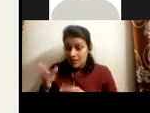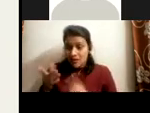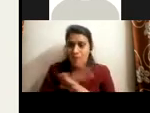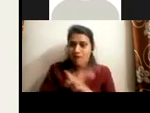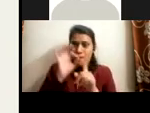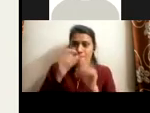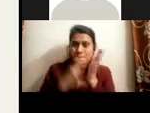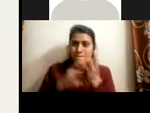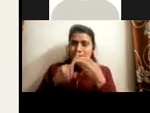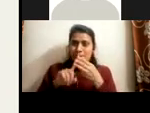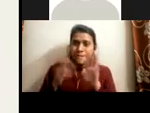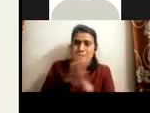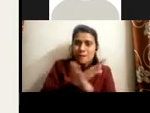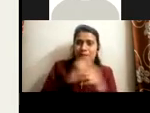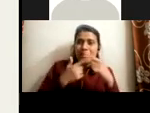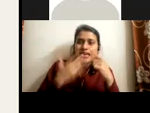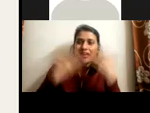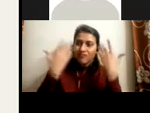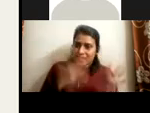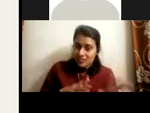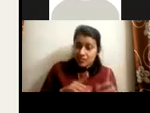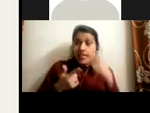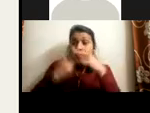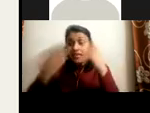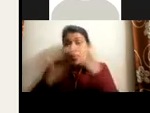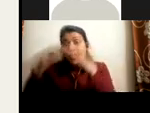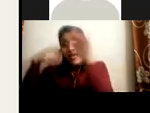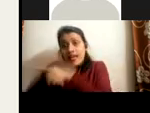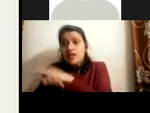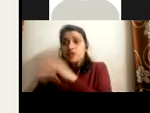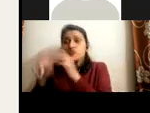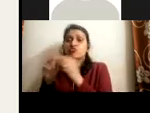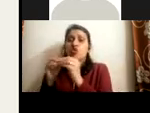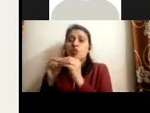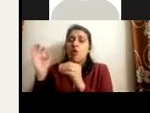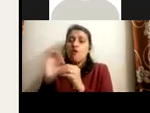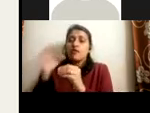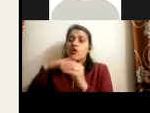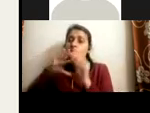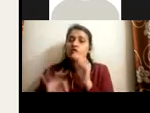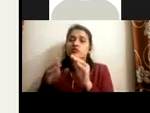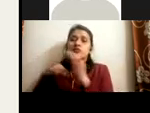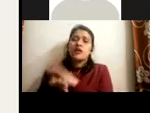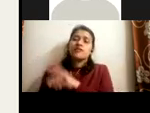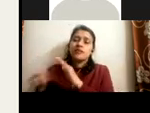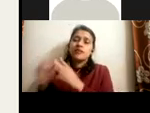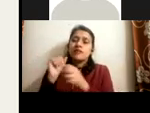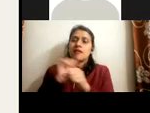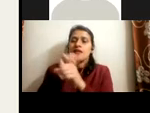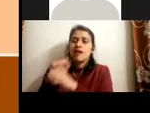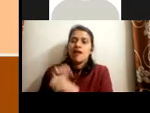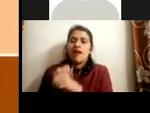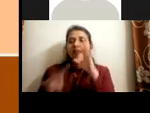they finish this short one month pre-training, or they will be on the job, uh, in your premises. Uh, that's the, um,